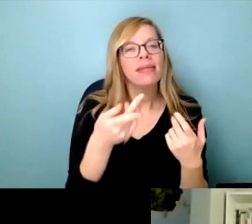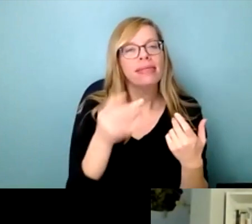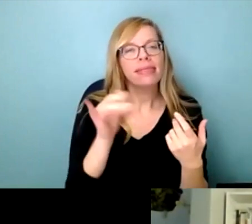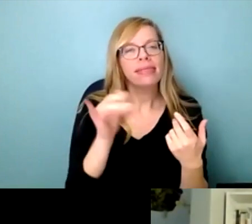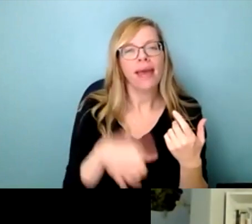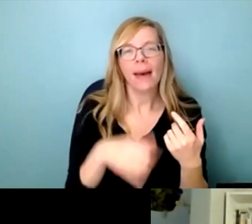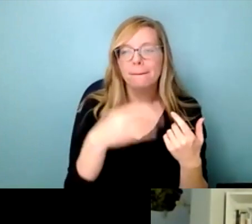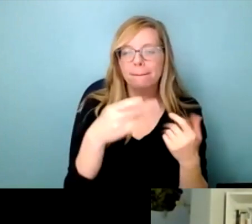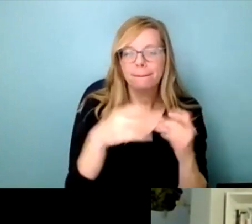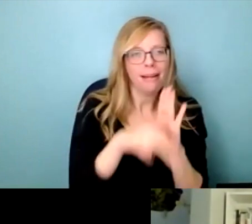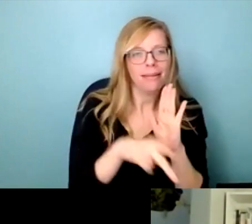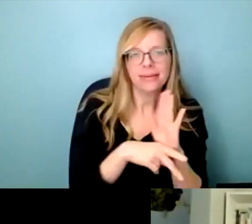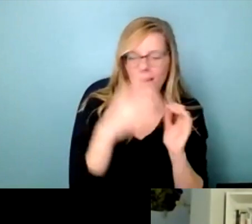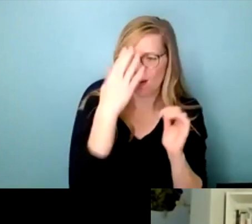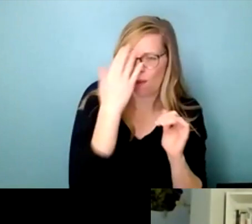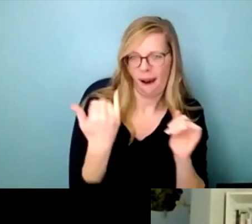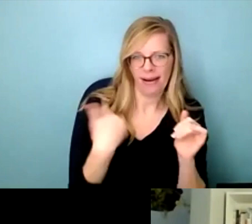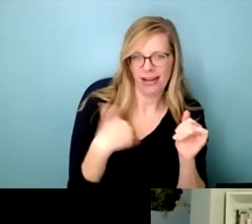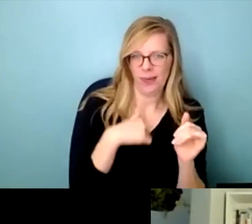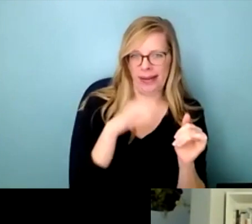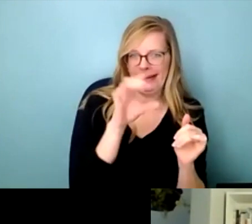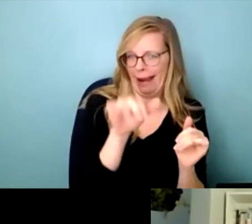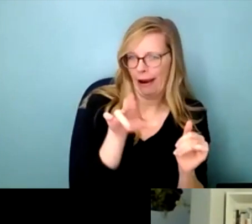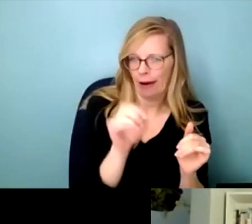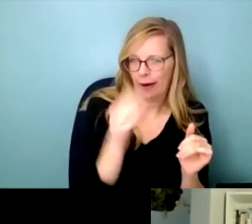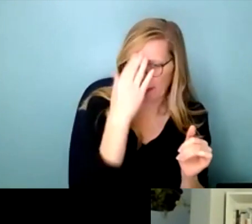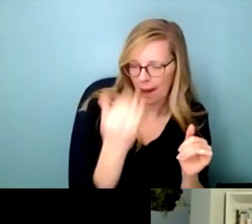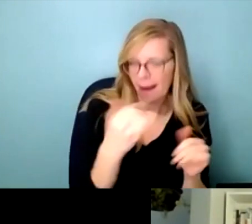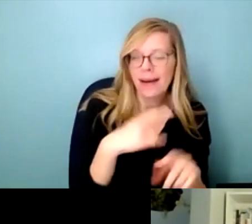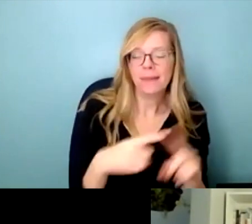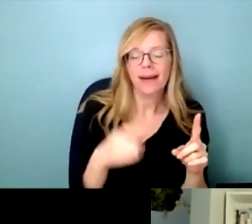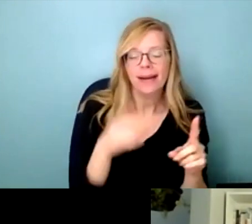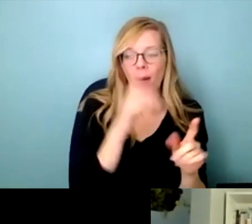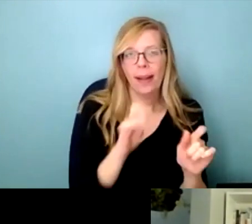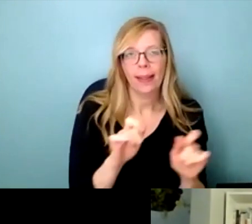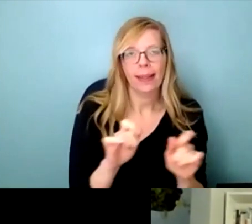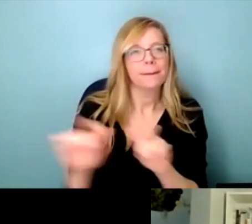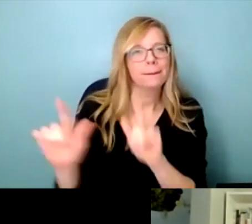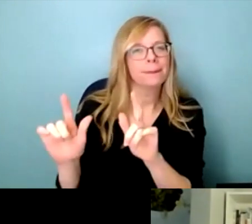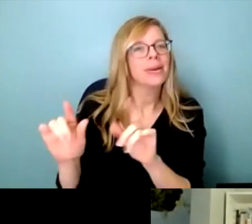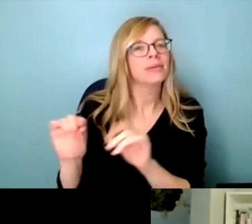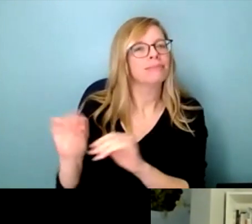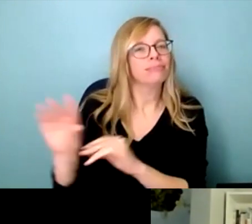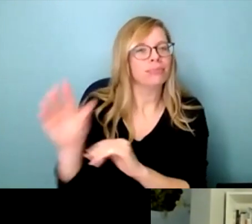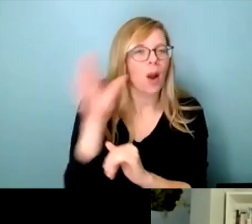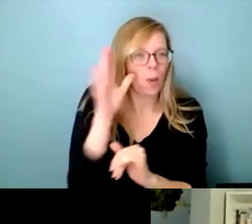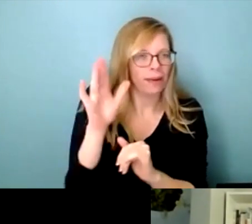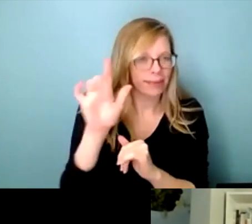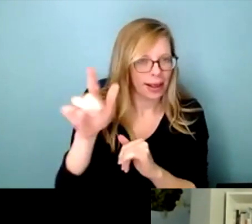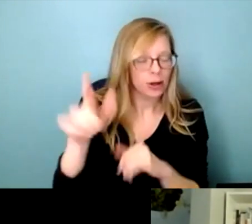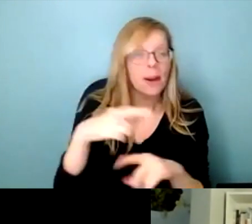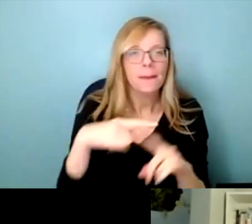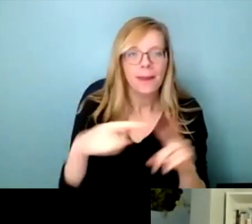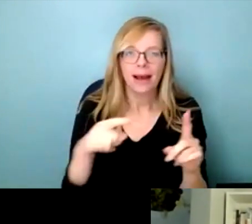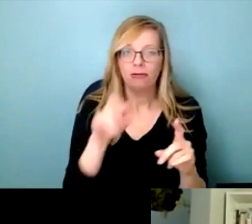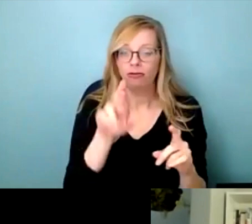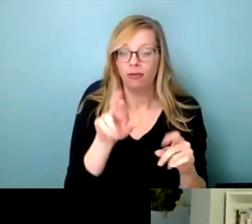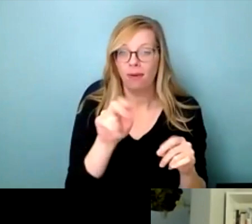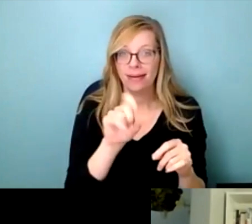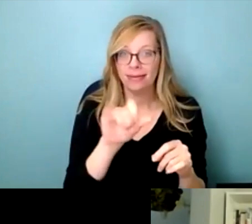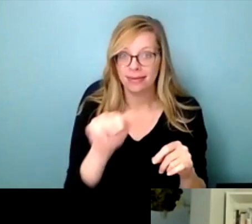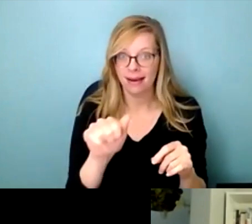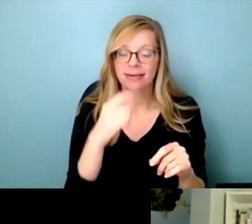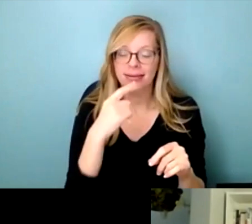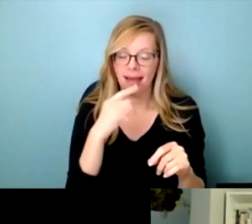a few other pieces. Um, but Raysa really outlined it in a really strong way that public policy is hugely impactful on our daily